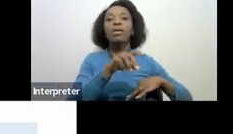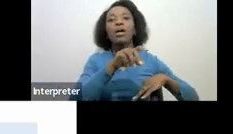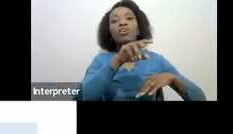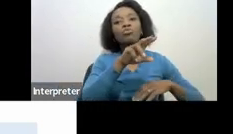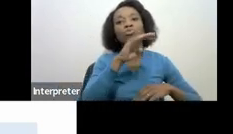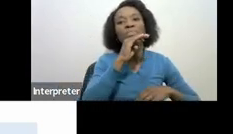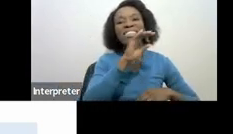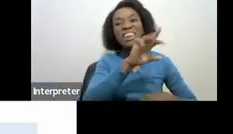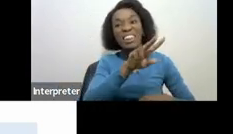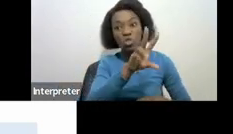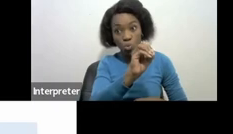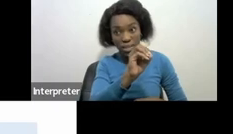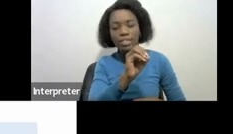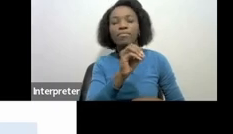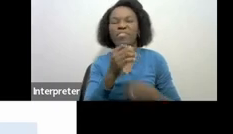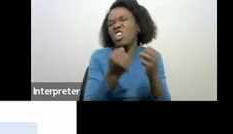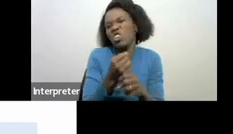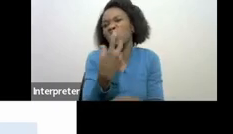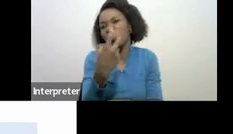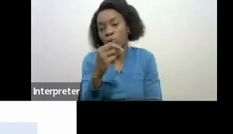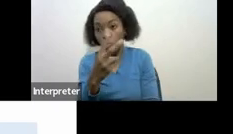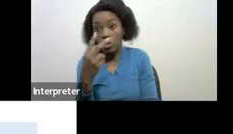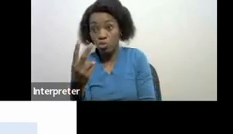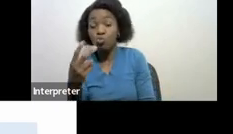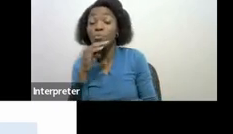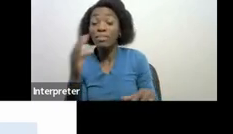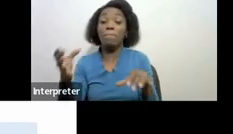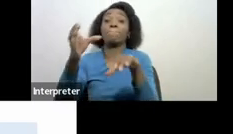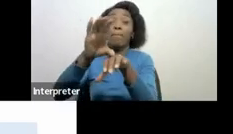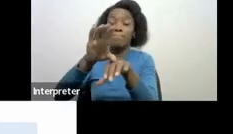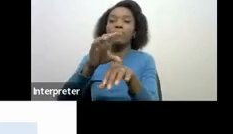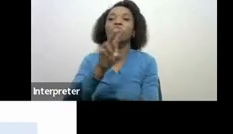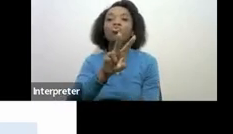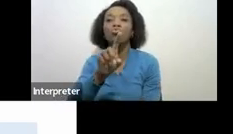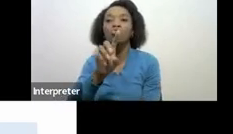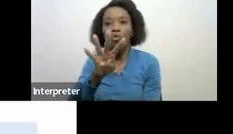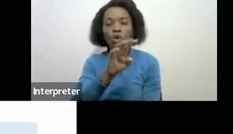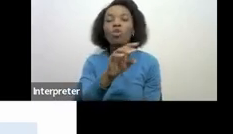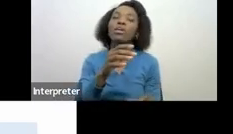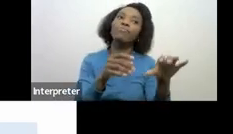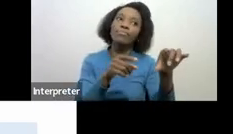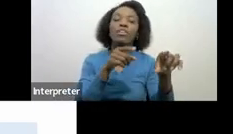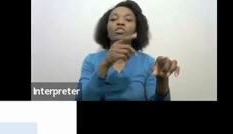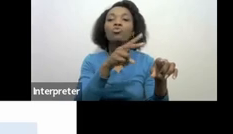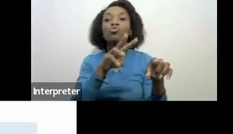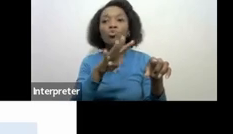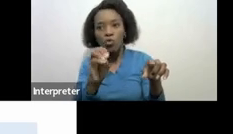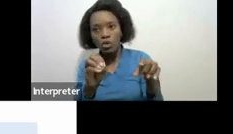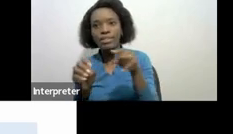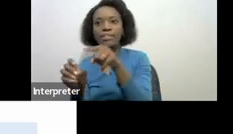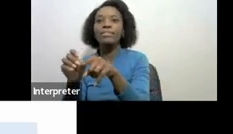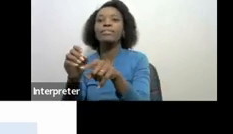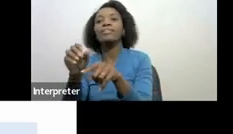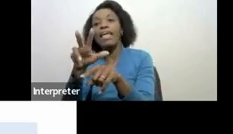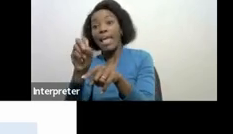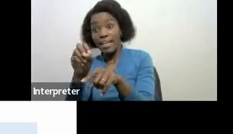tax year. The taxable income was $240,000 from agent A and agent B paid $80